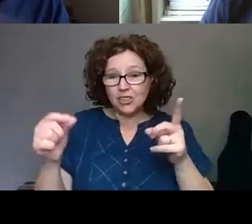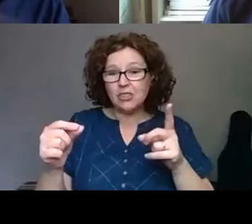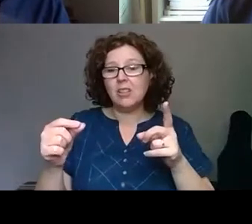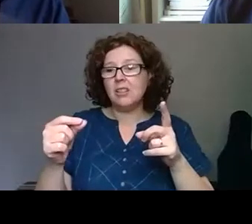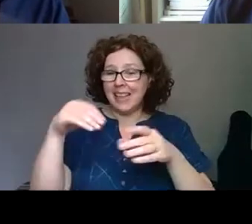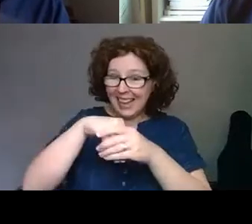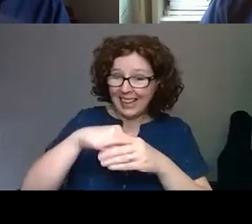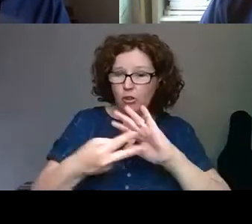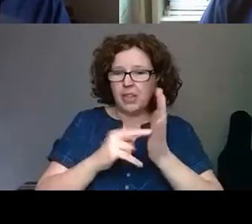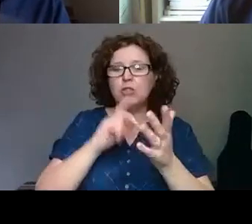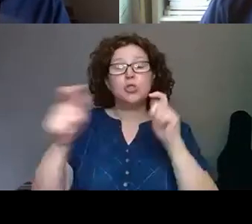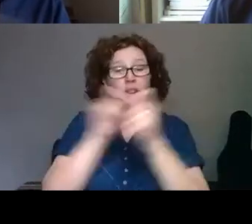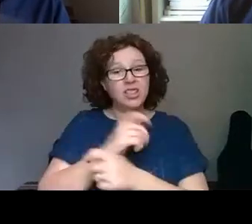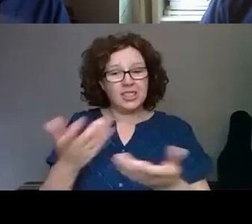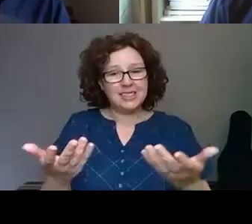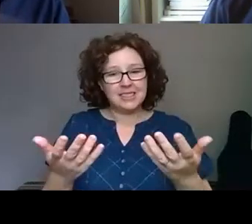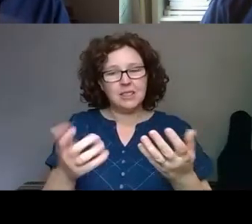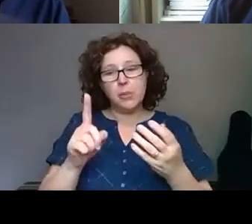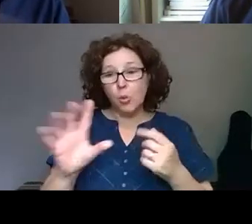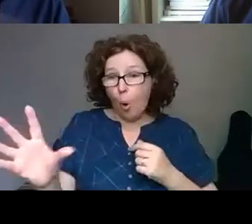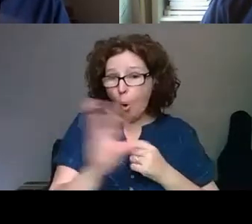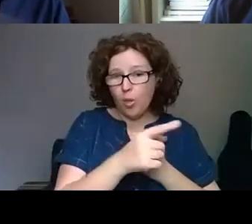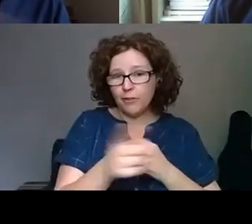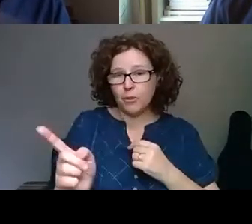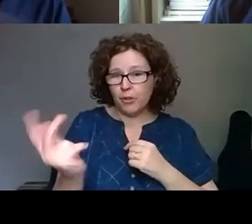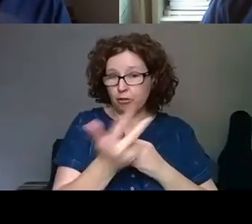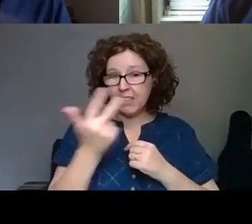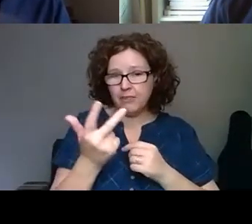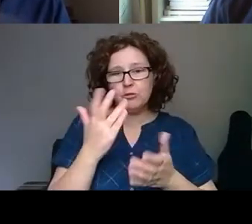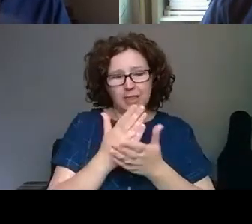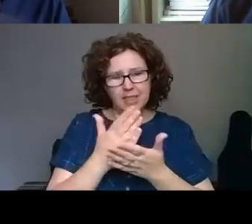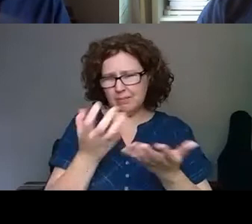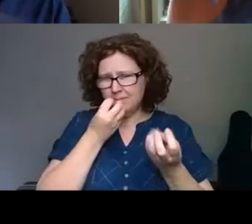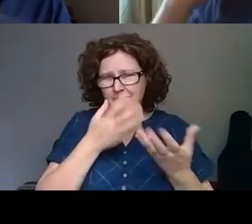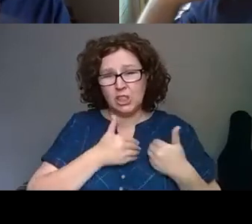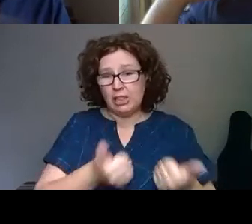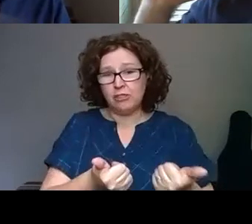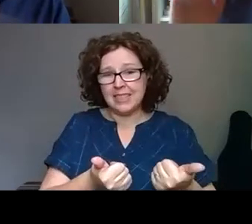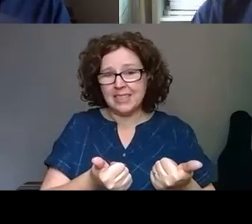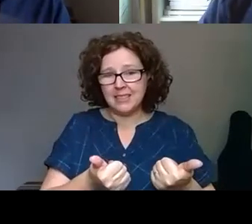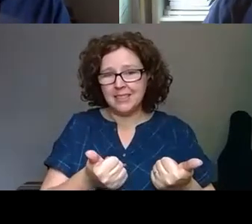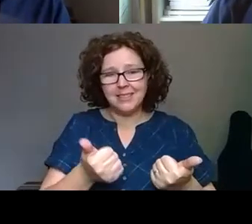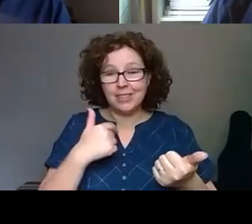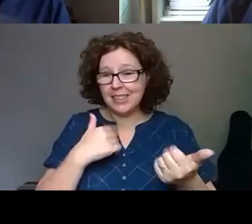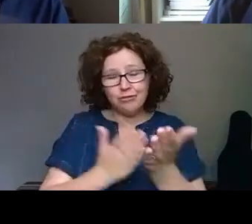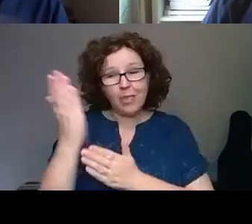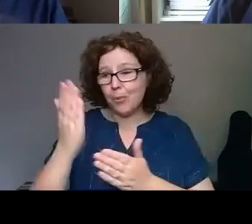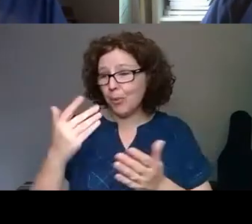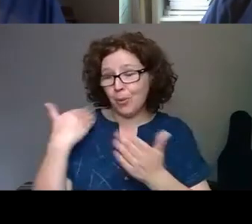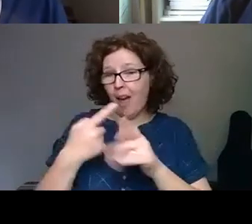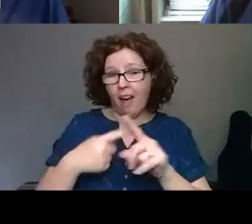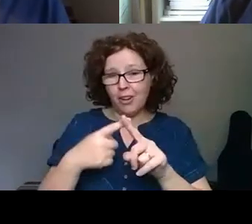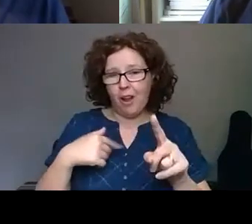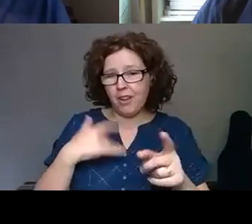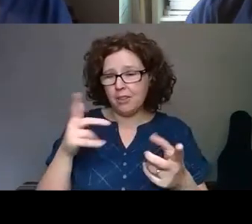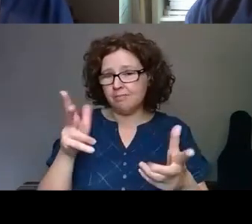organisation and out as well. But what all of you are doing so generously, and I'm just hearing it all the way through this half an hour is,